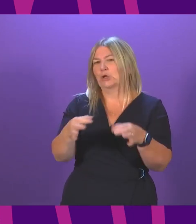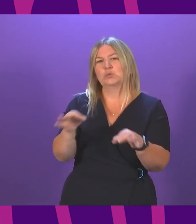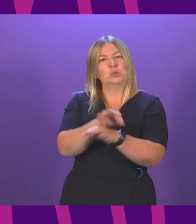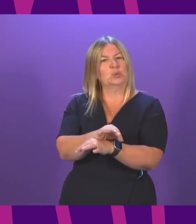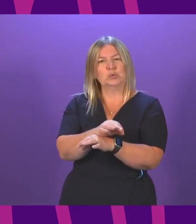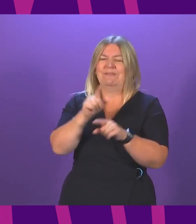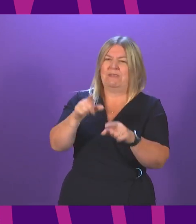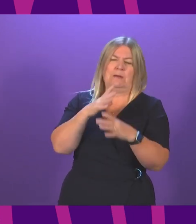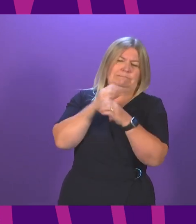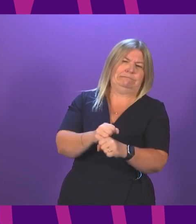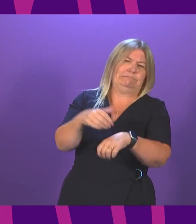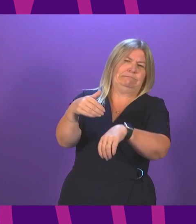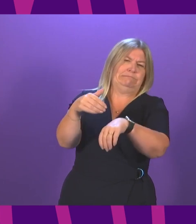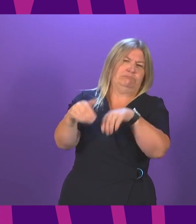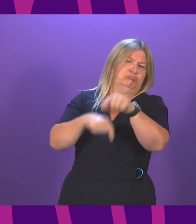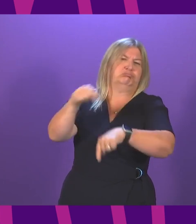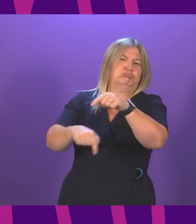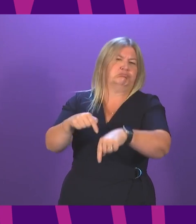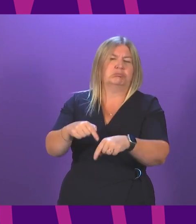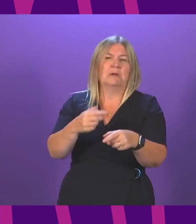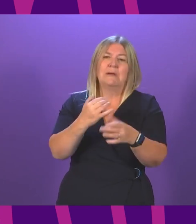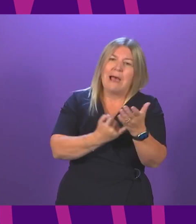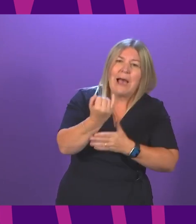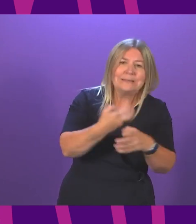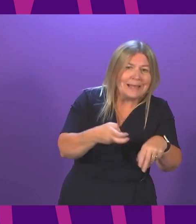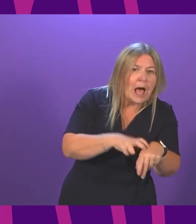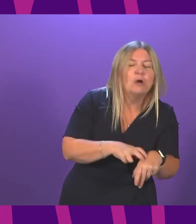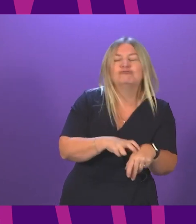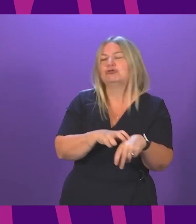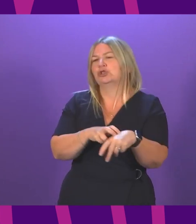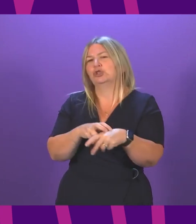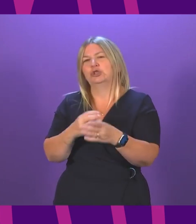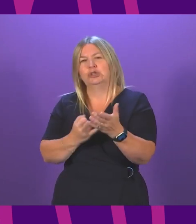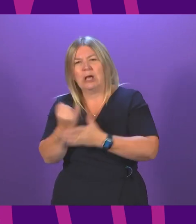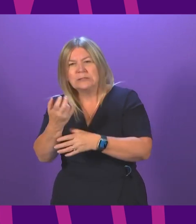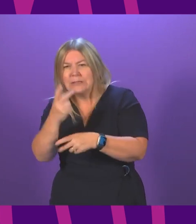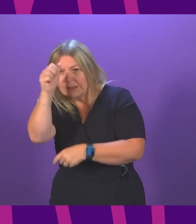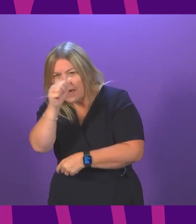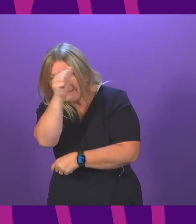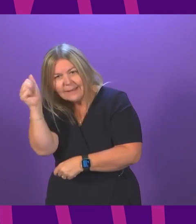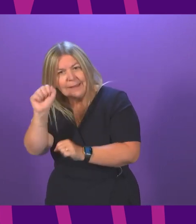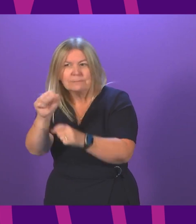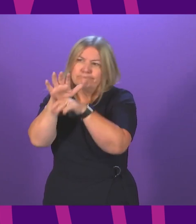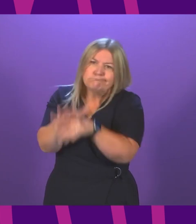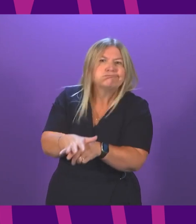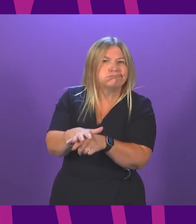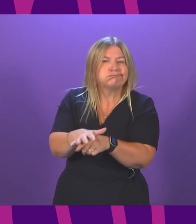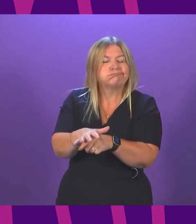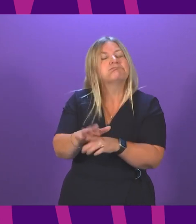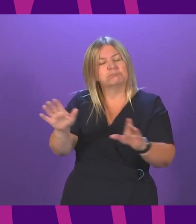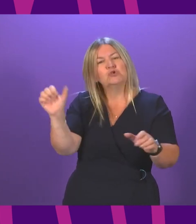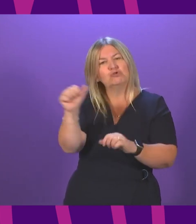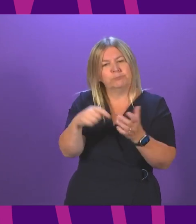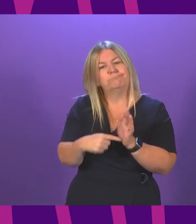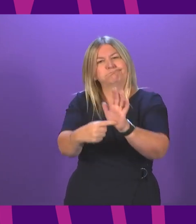I unequivocally condemn anti-Irish racism and anti-Catholic prejudice and it should be called what it is and it should be called